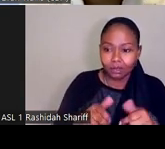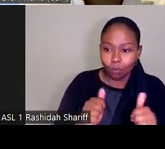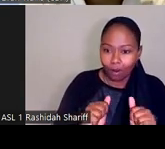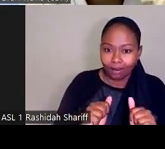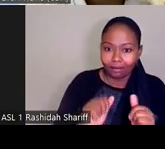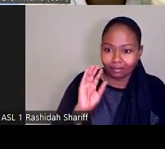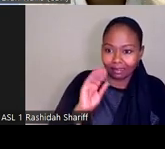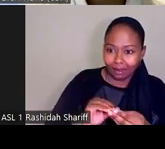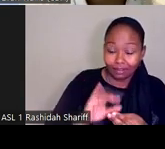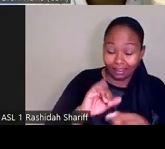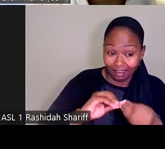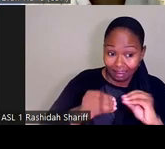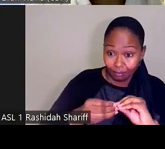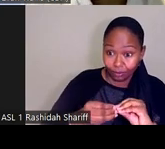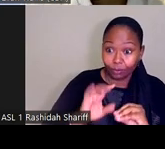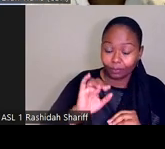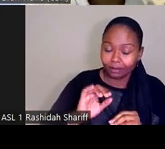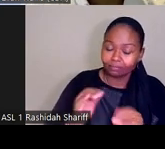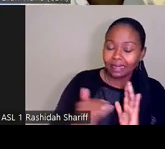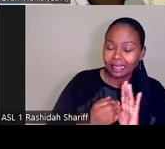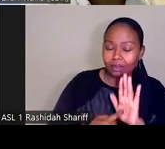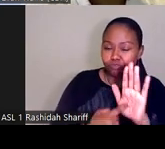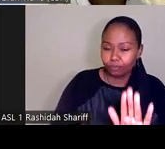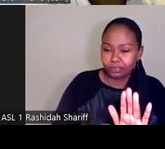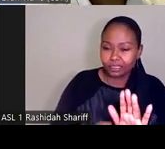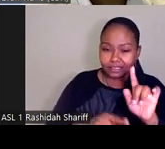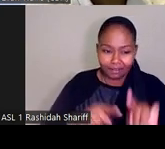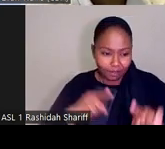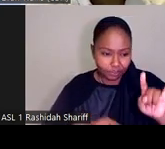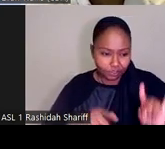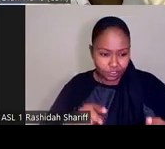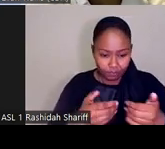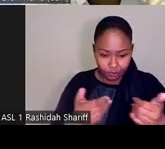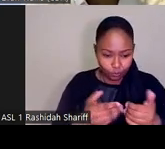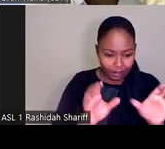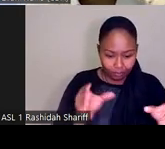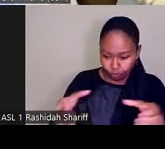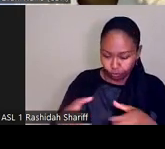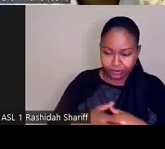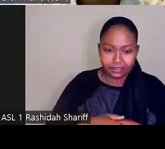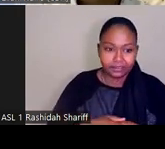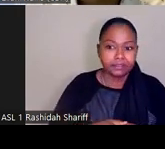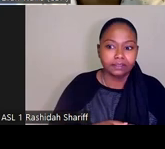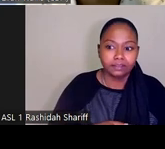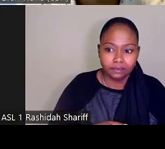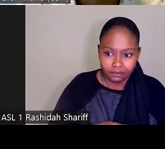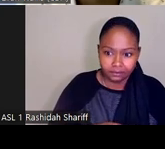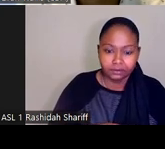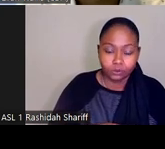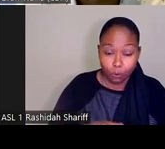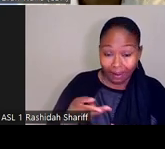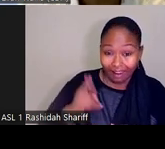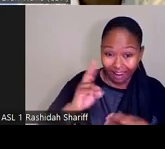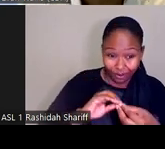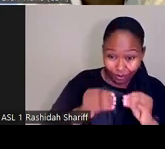again, this number represents the variation between groups within the topic. So a higher number here